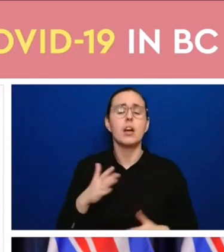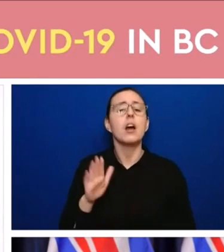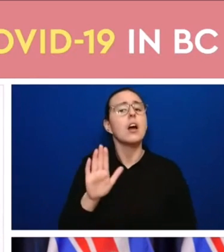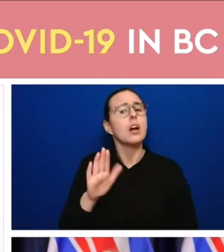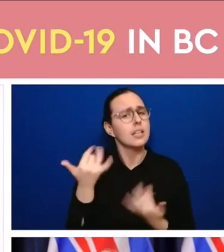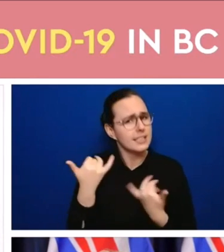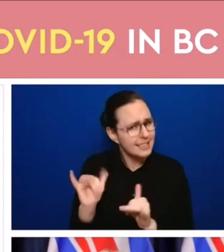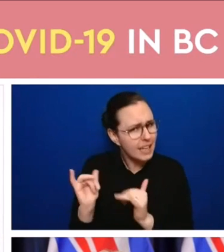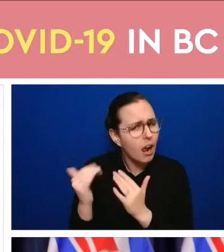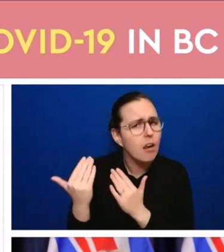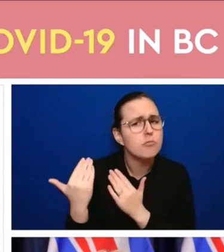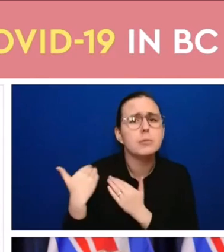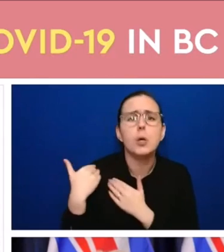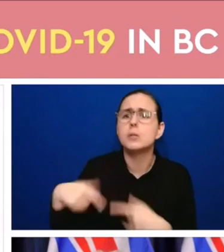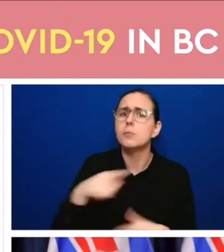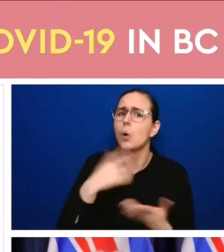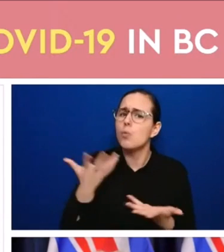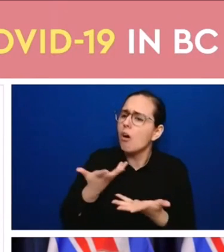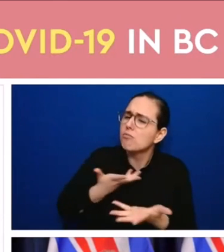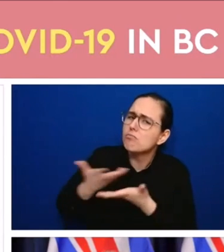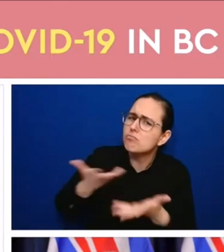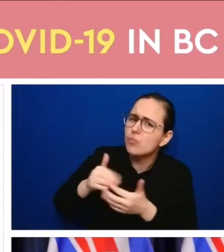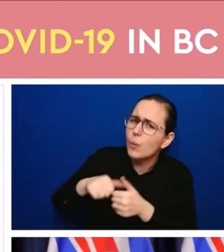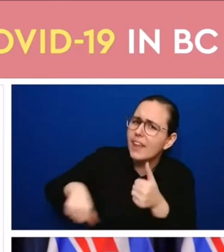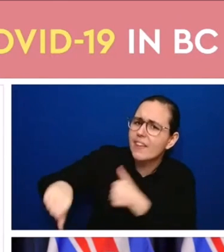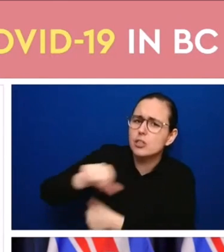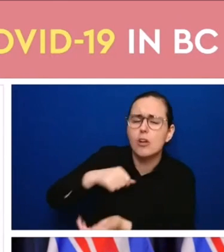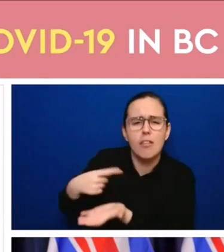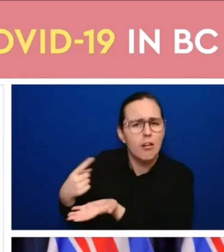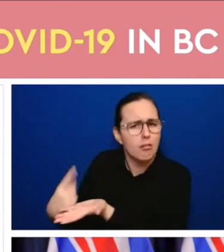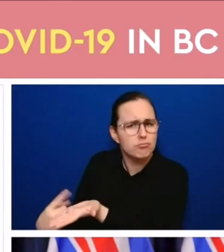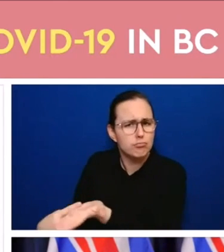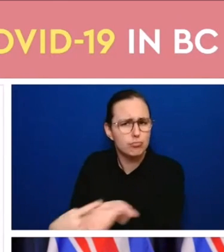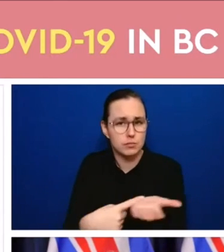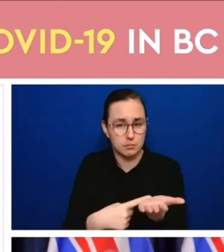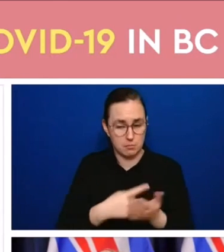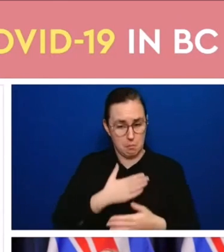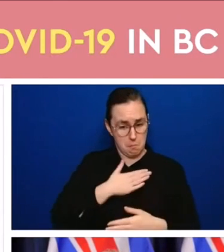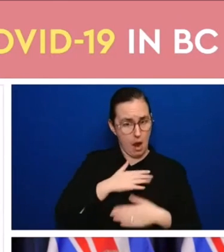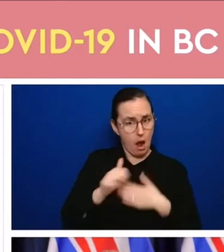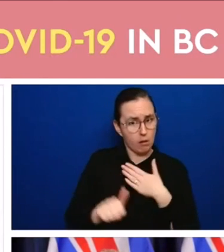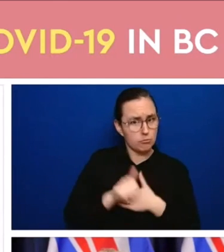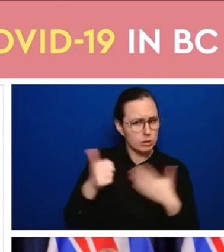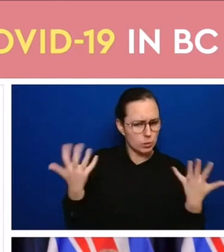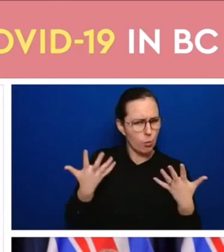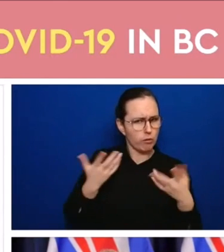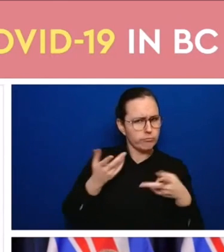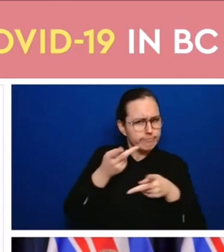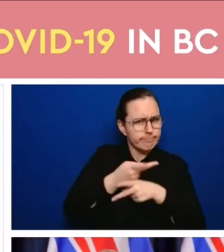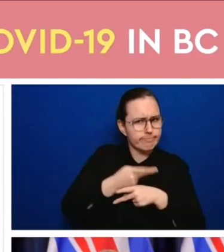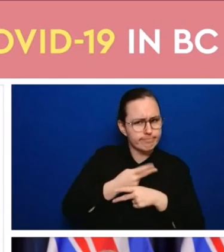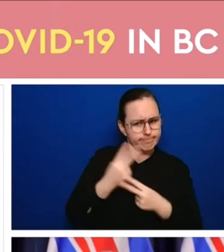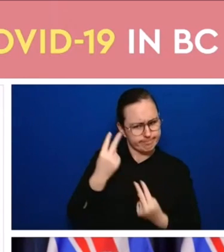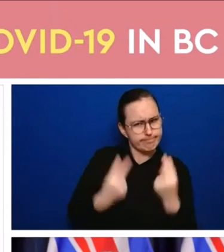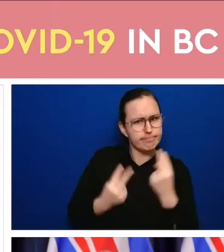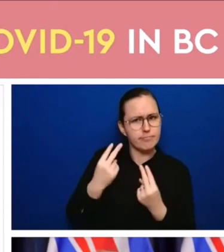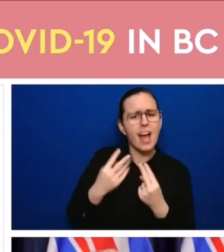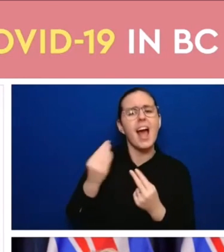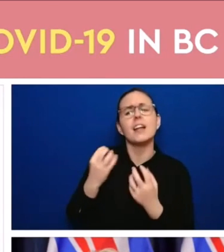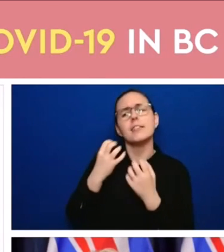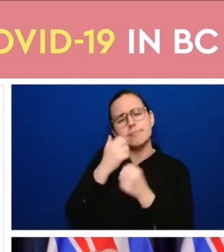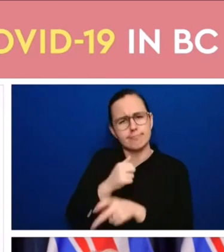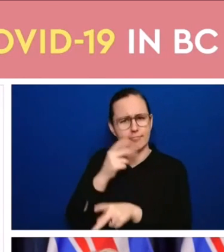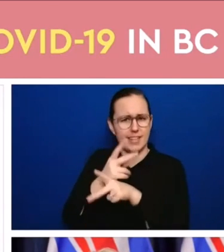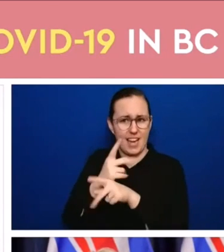and equally important protecting those around us we are on track and we are progressing well so